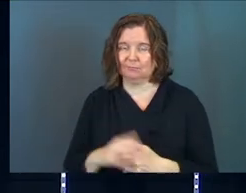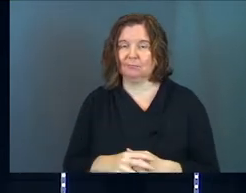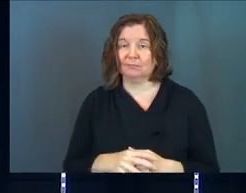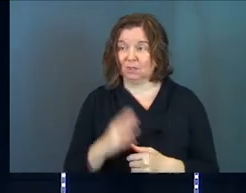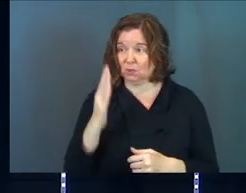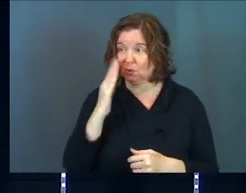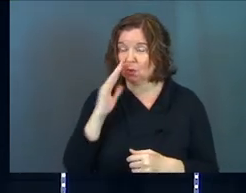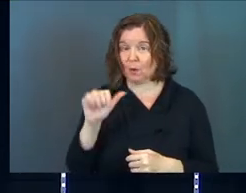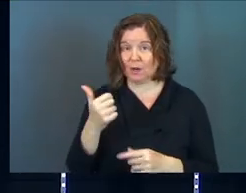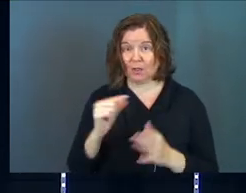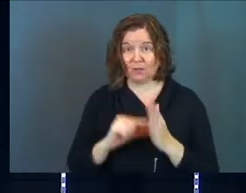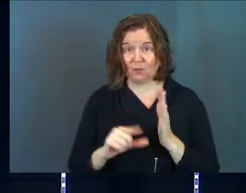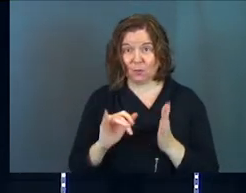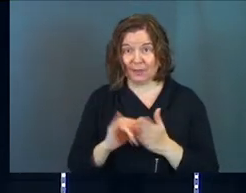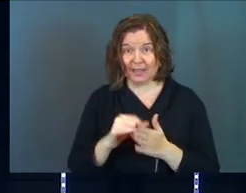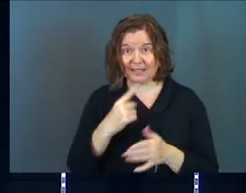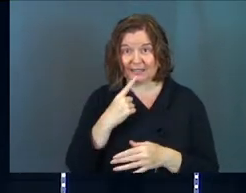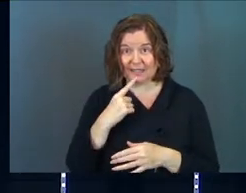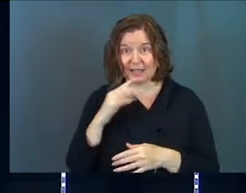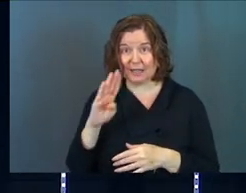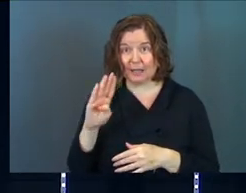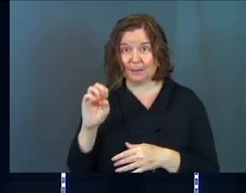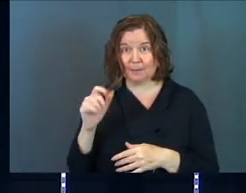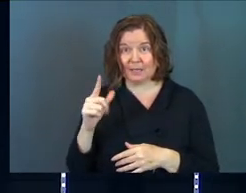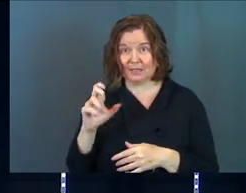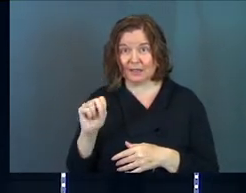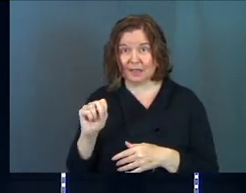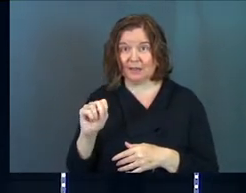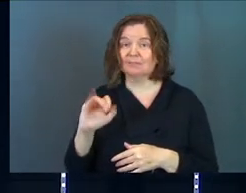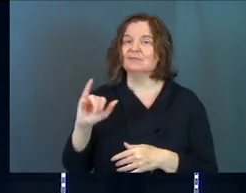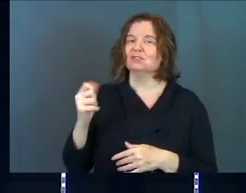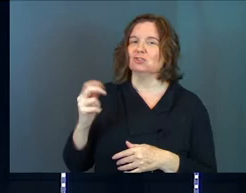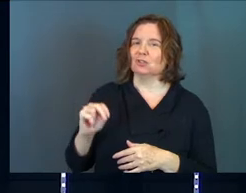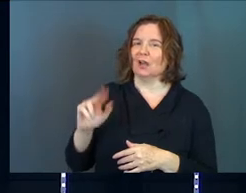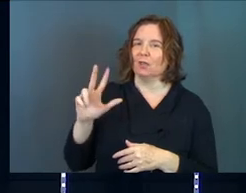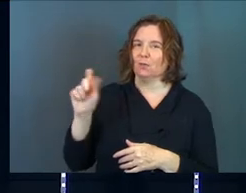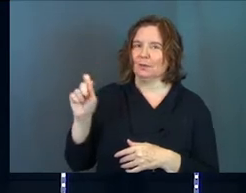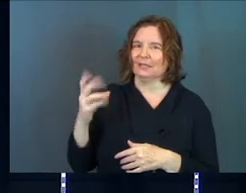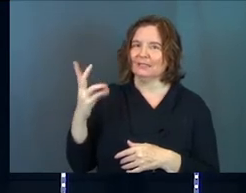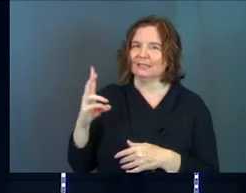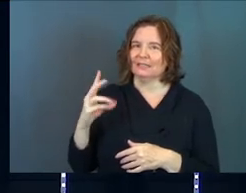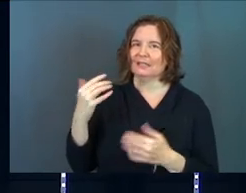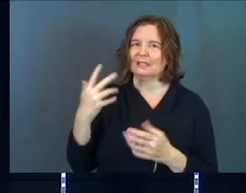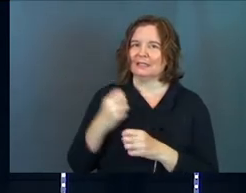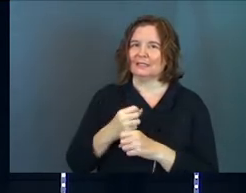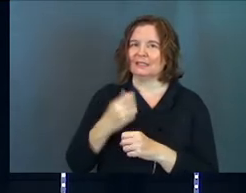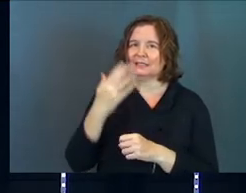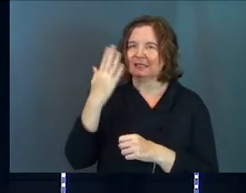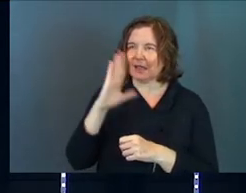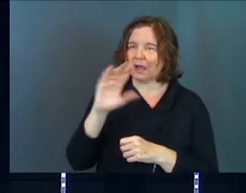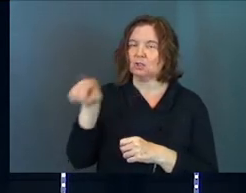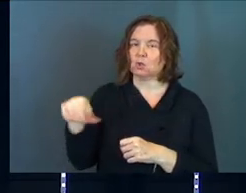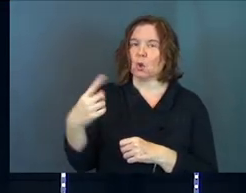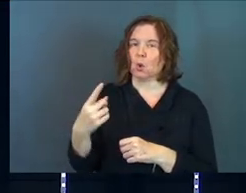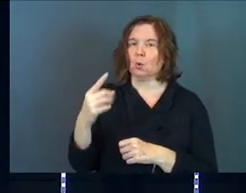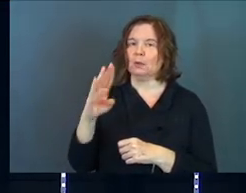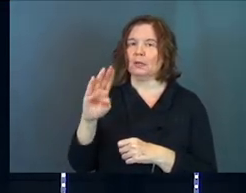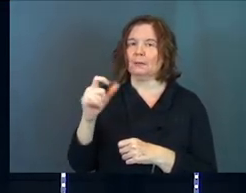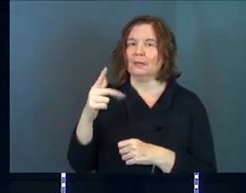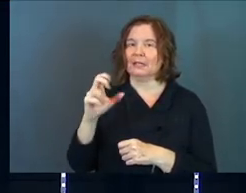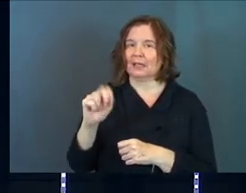Anybody know another verse where that's said? John 3.16. He's God's only begotten son.